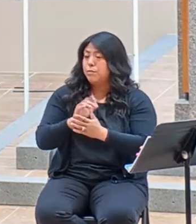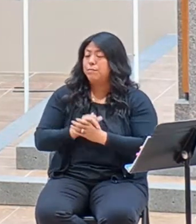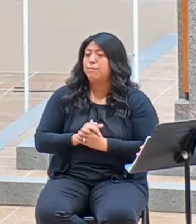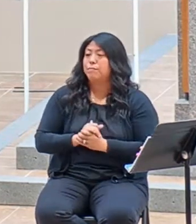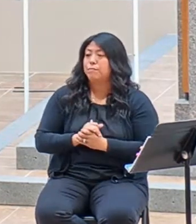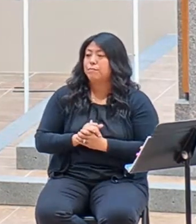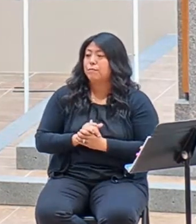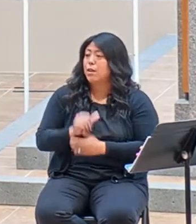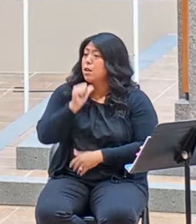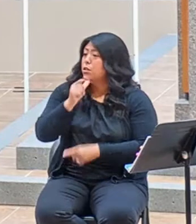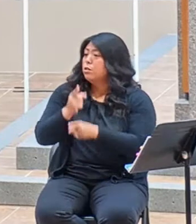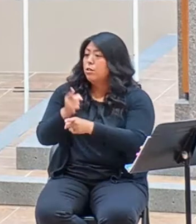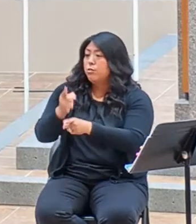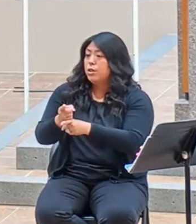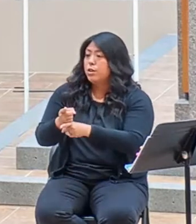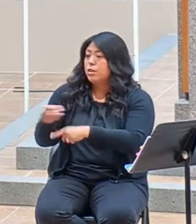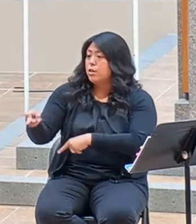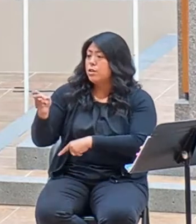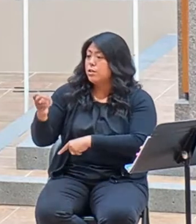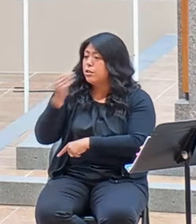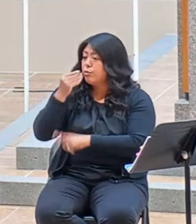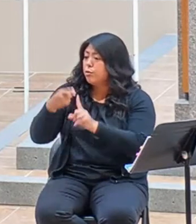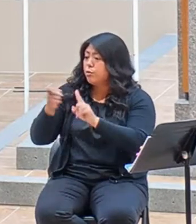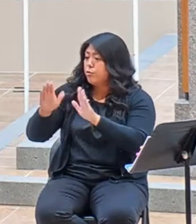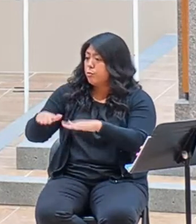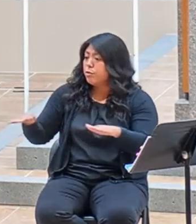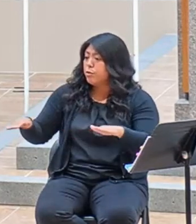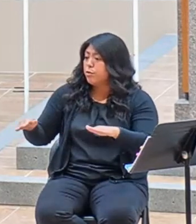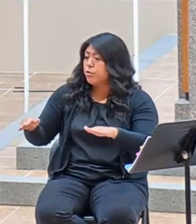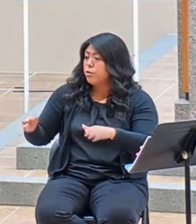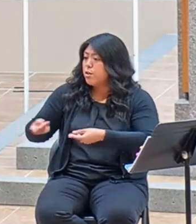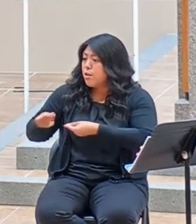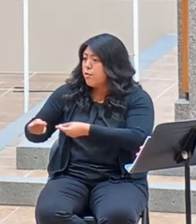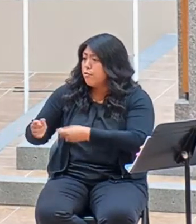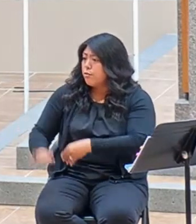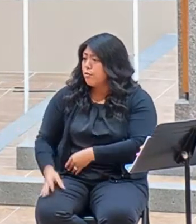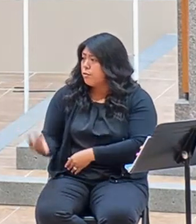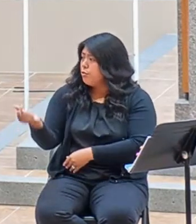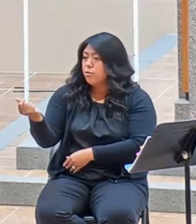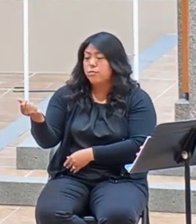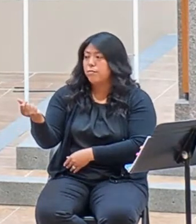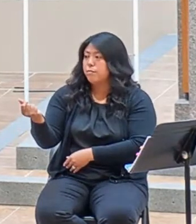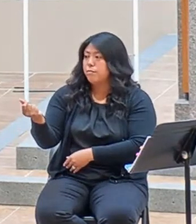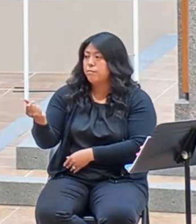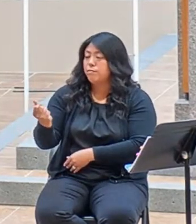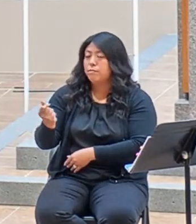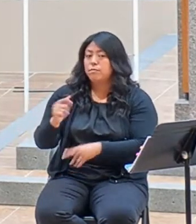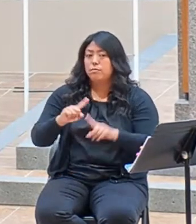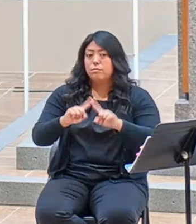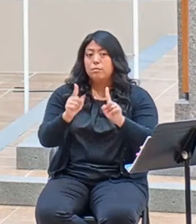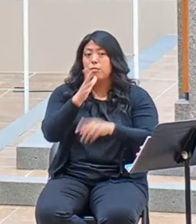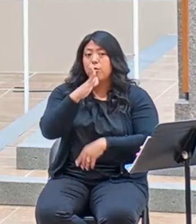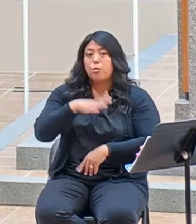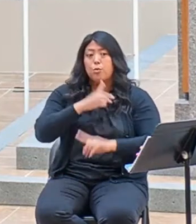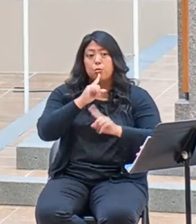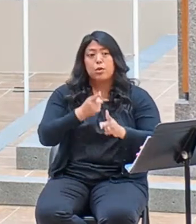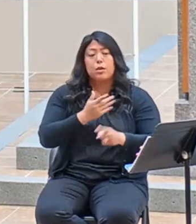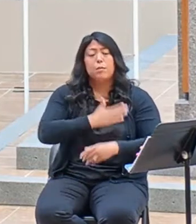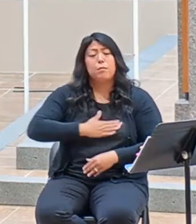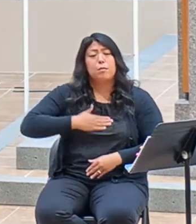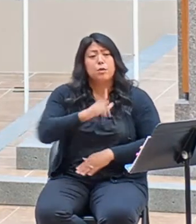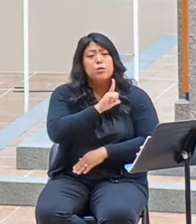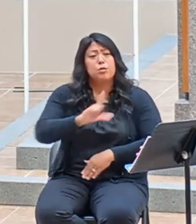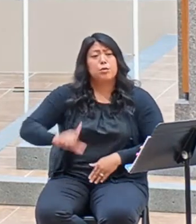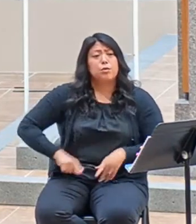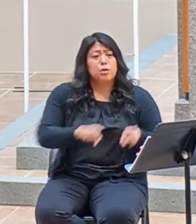It is not right to take the food of the children and throw it to the dogs. She said, Please, Lord, for